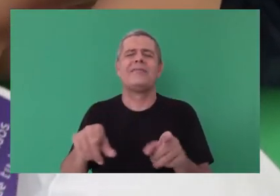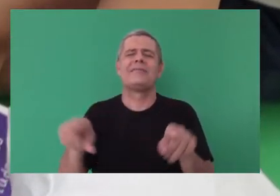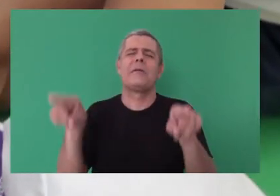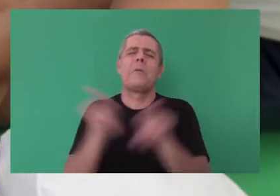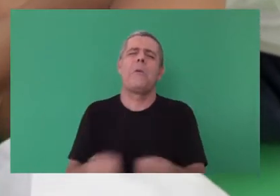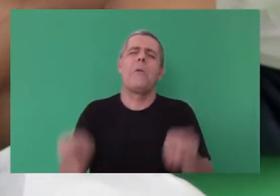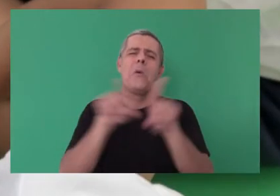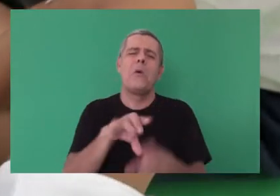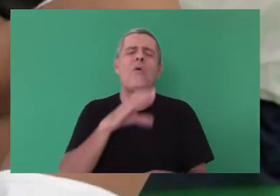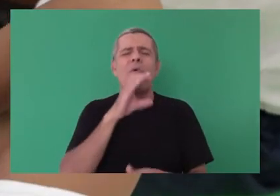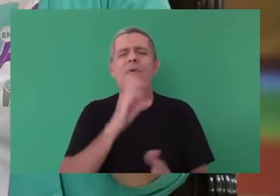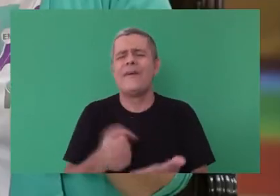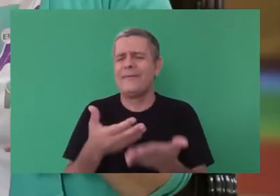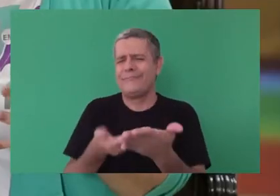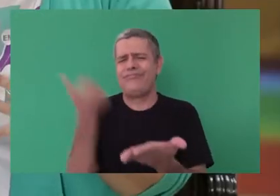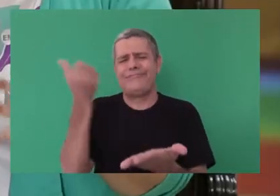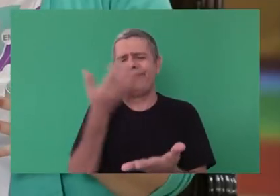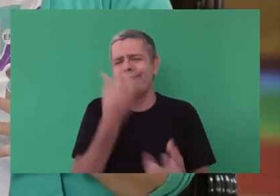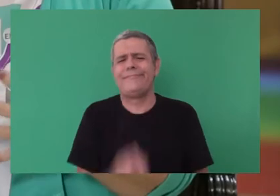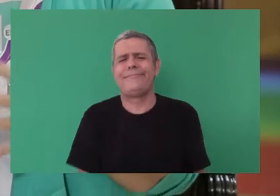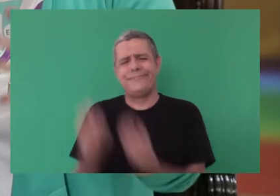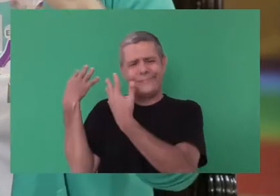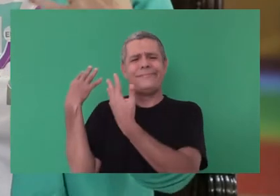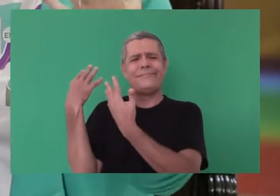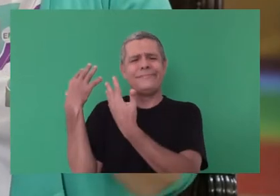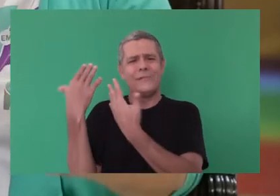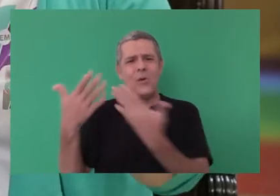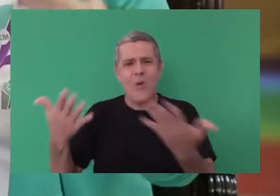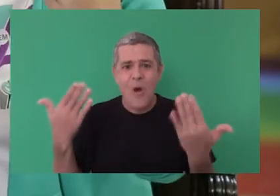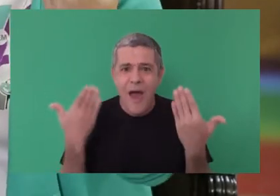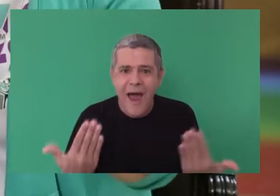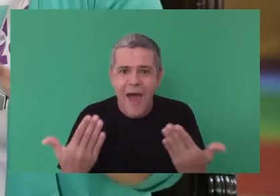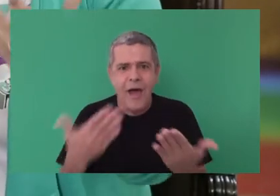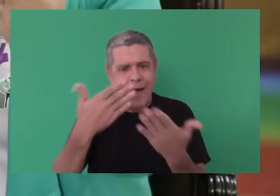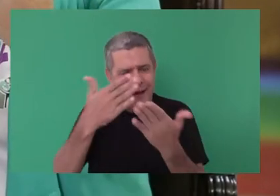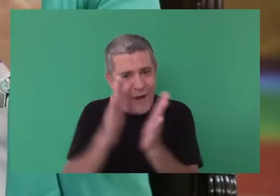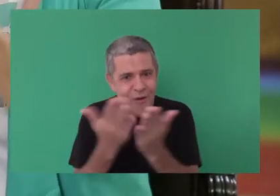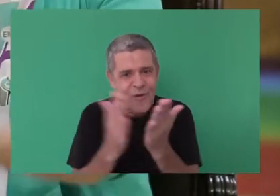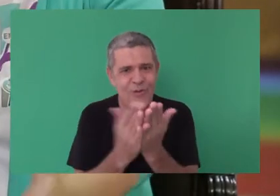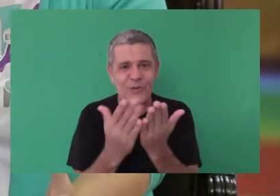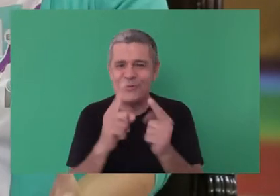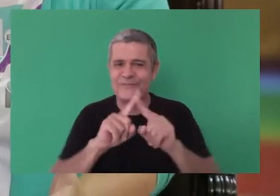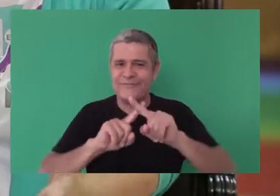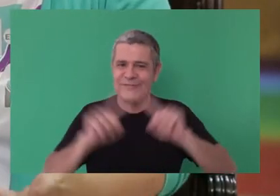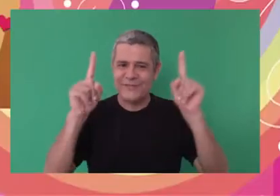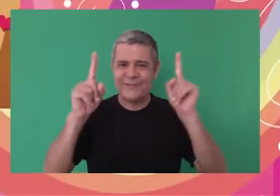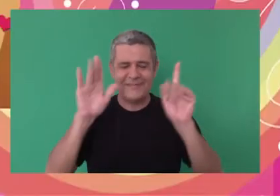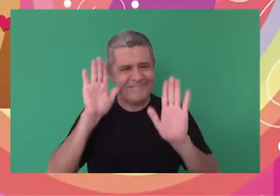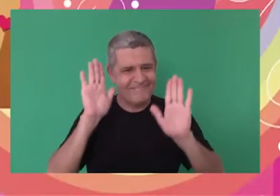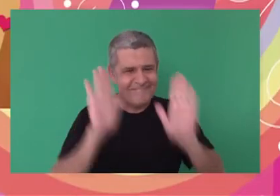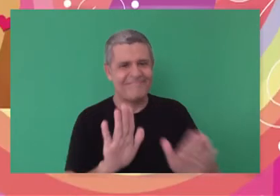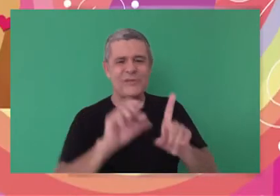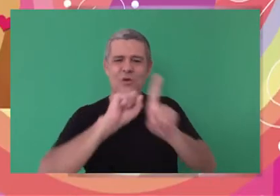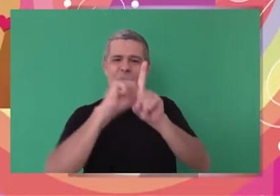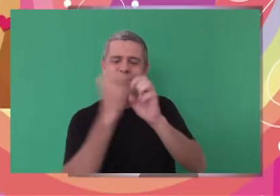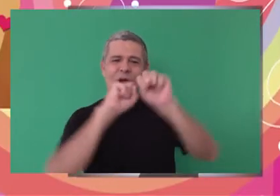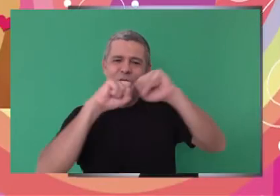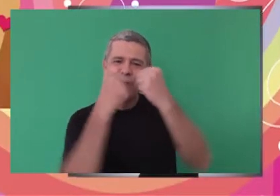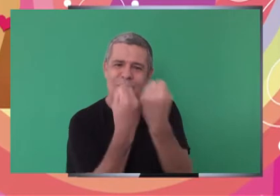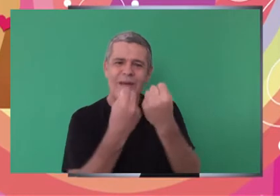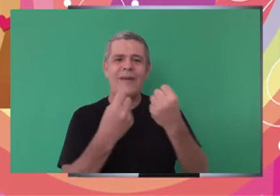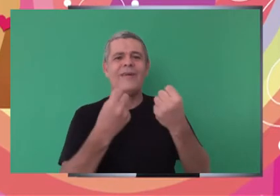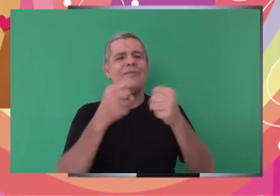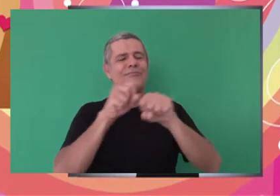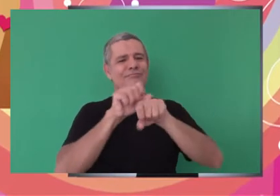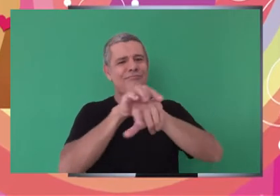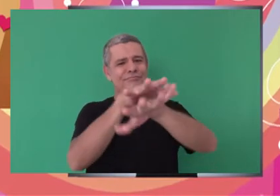object. So, accessible literature is synonymous with strategies for building an inclusive society. Book. In the book cover,